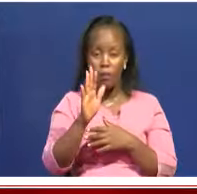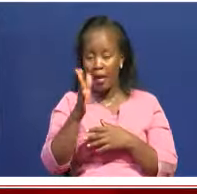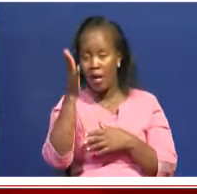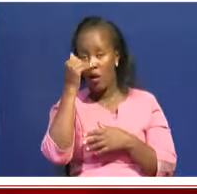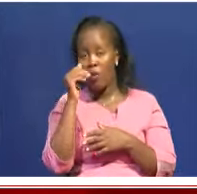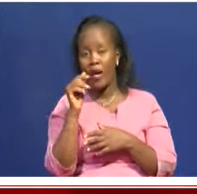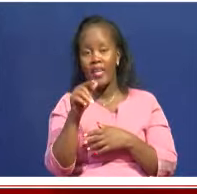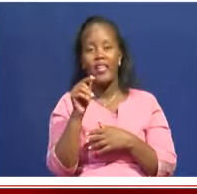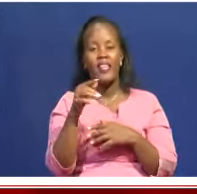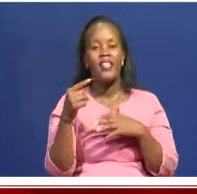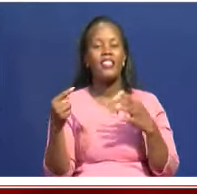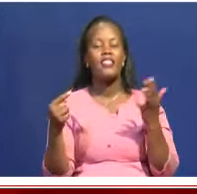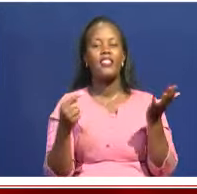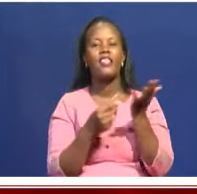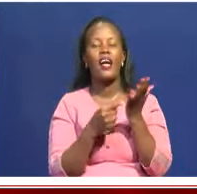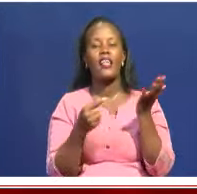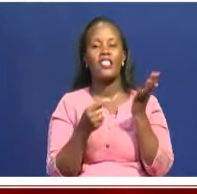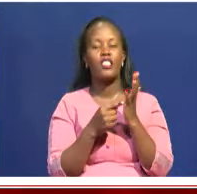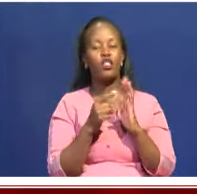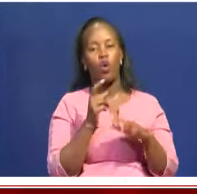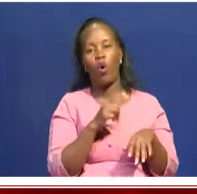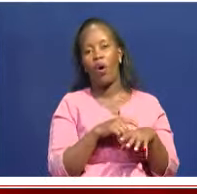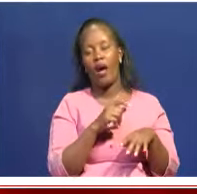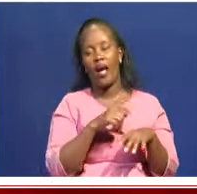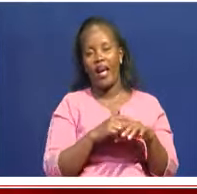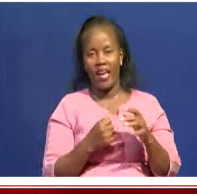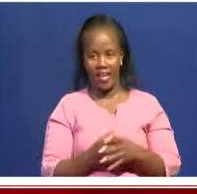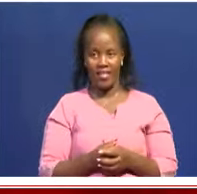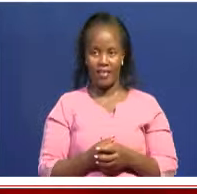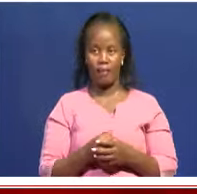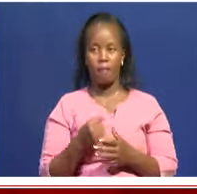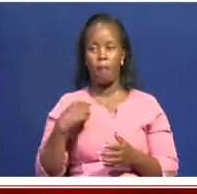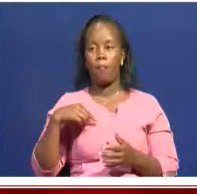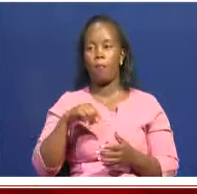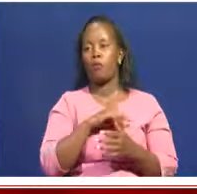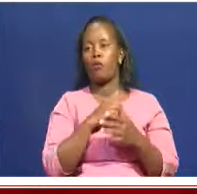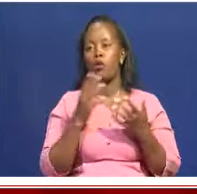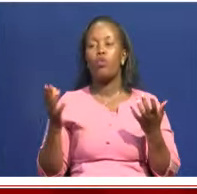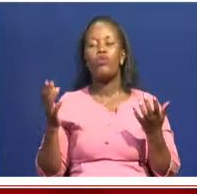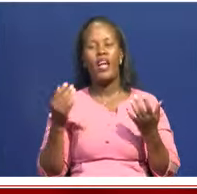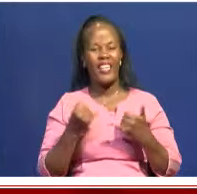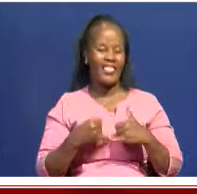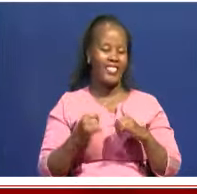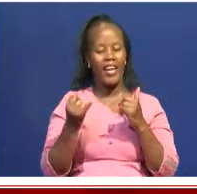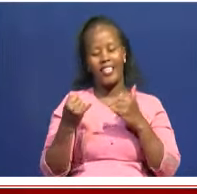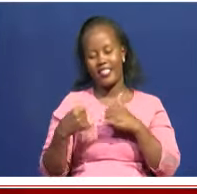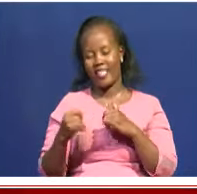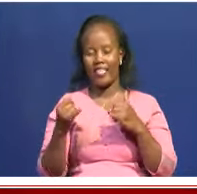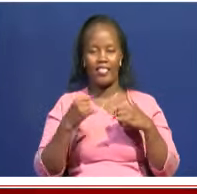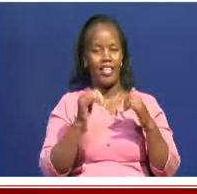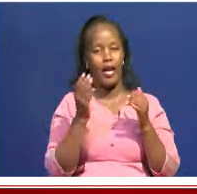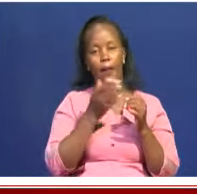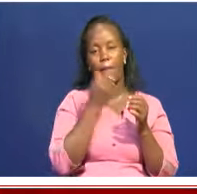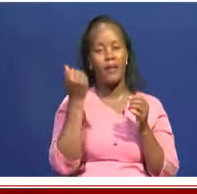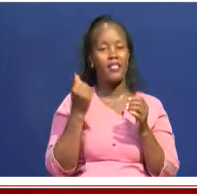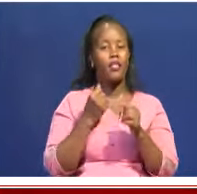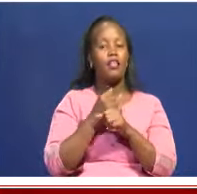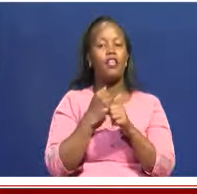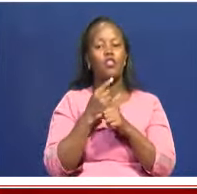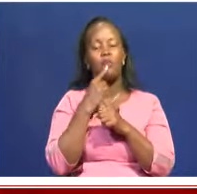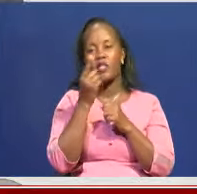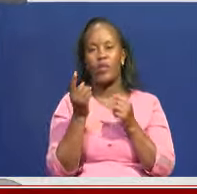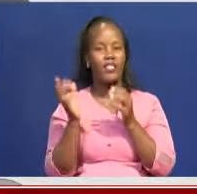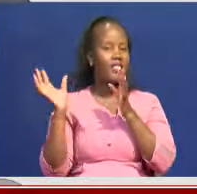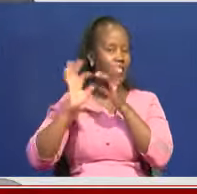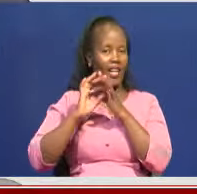time and a digital era. So, we are going with a trend and we are trying our best to make culture cool again and this is the way to make